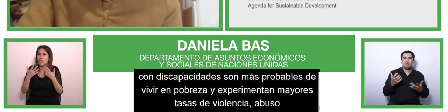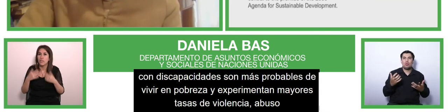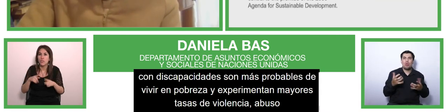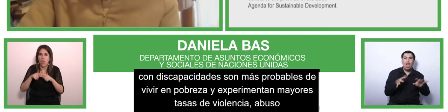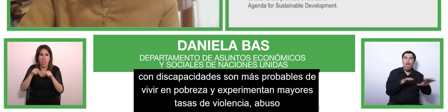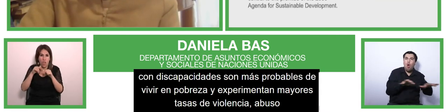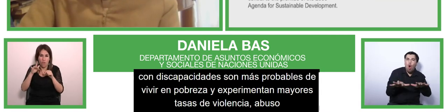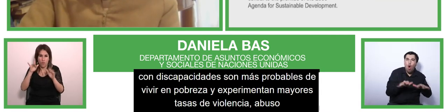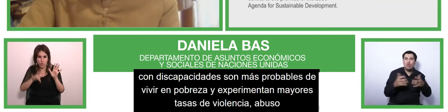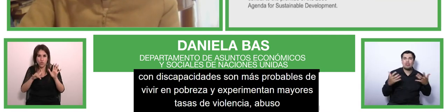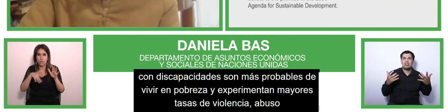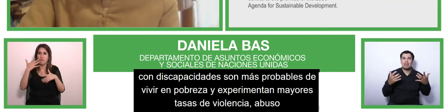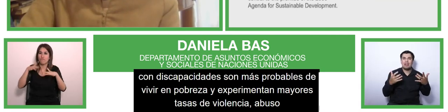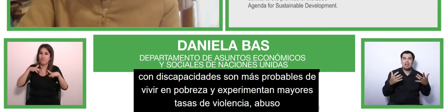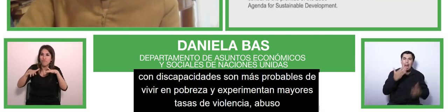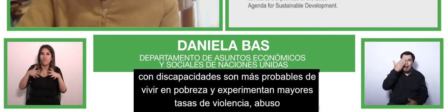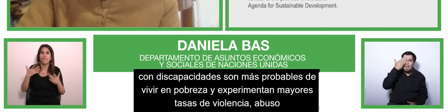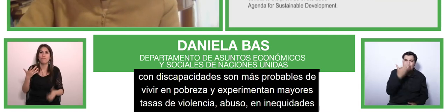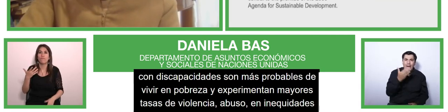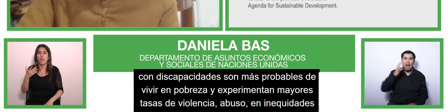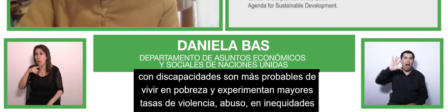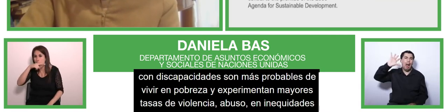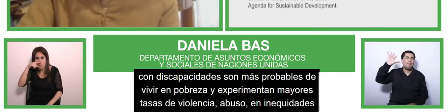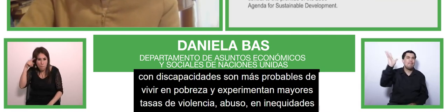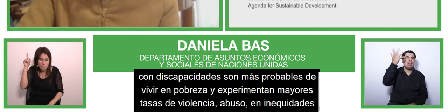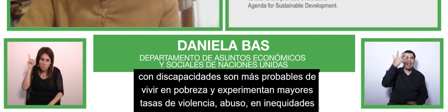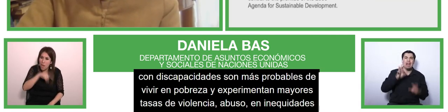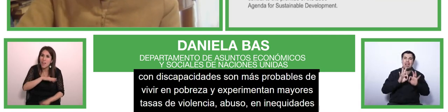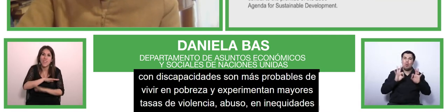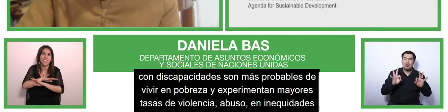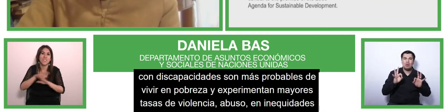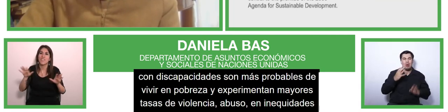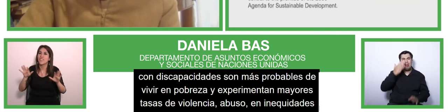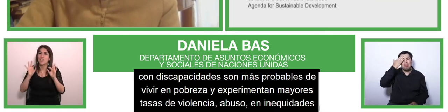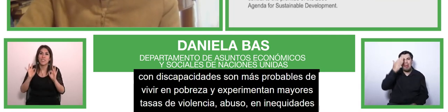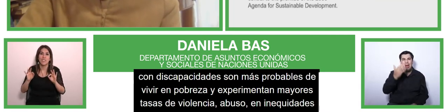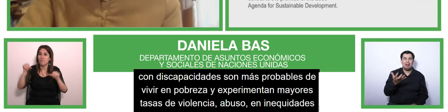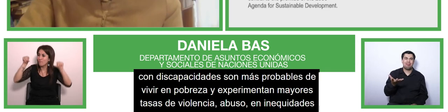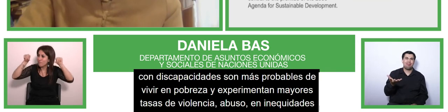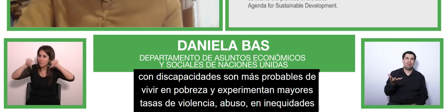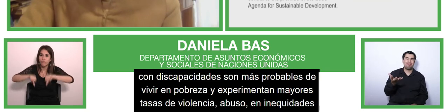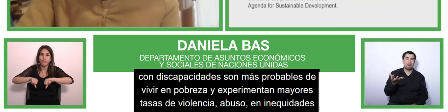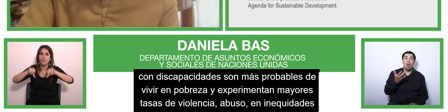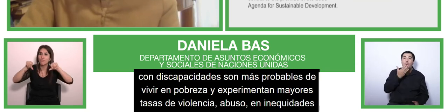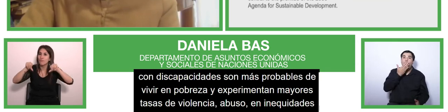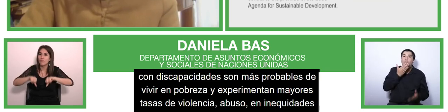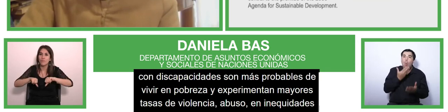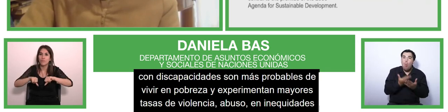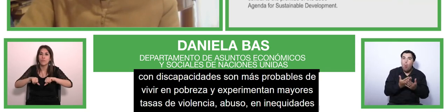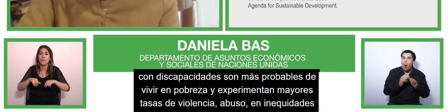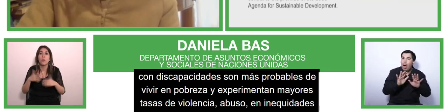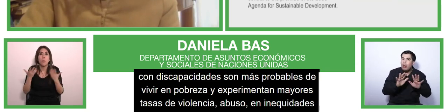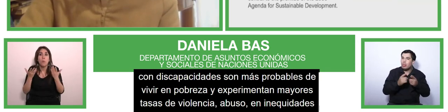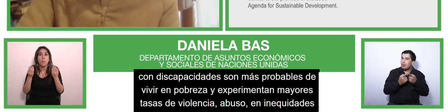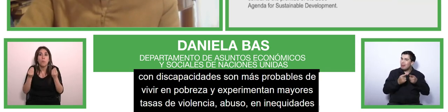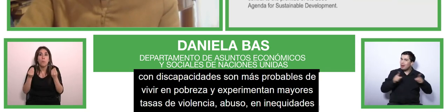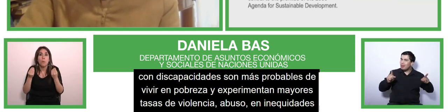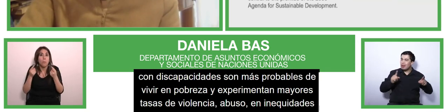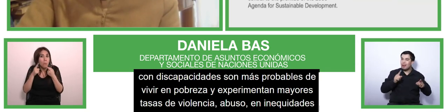education when accessible education when inclusive